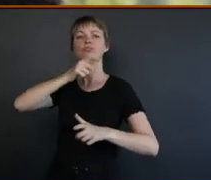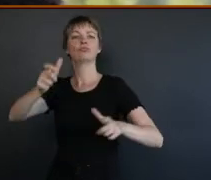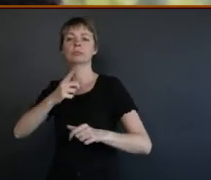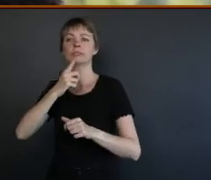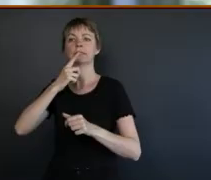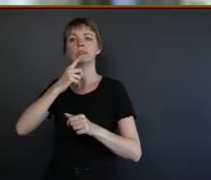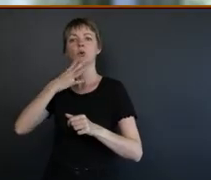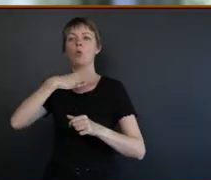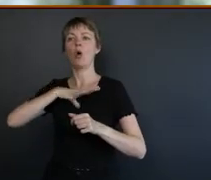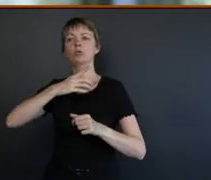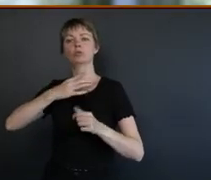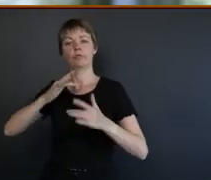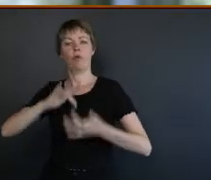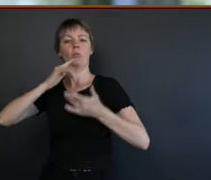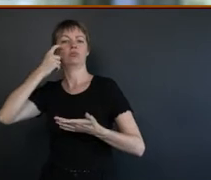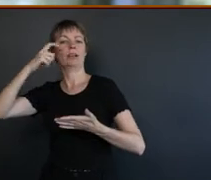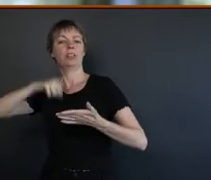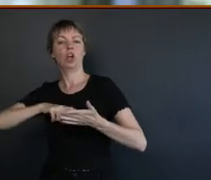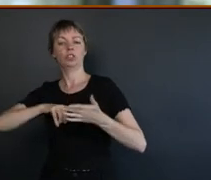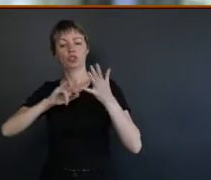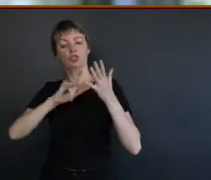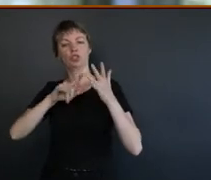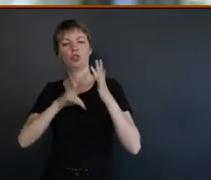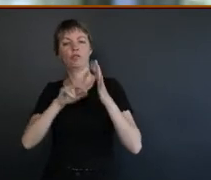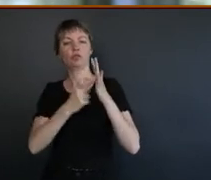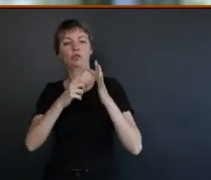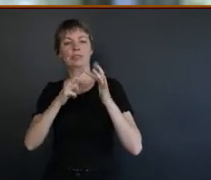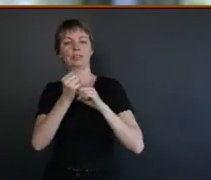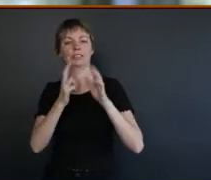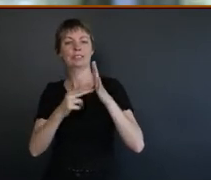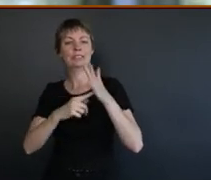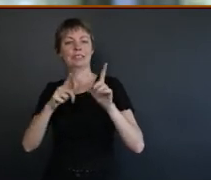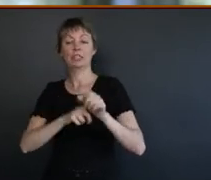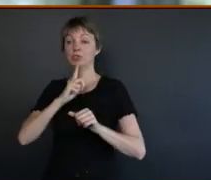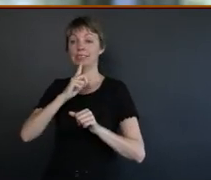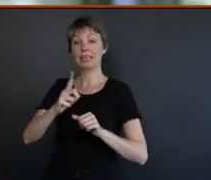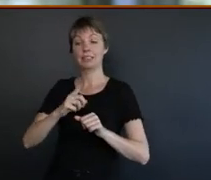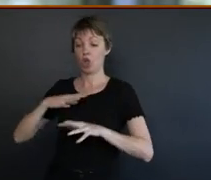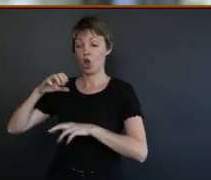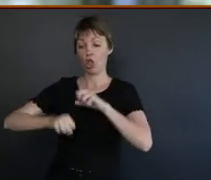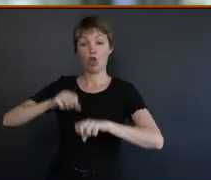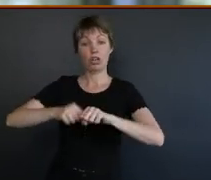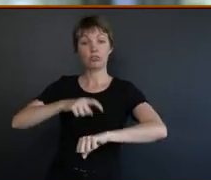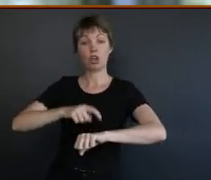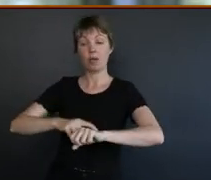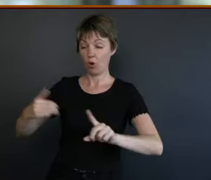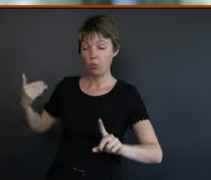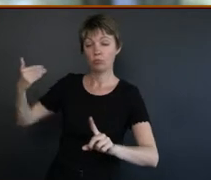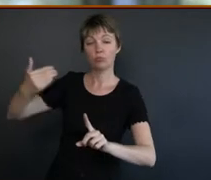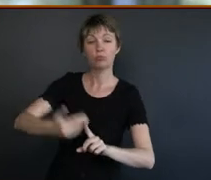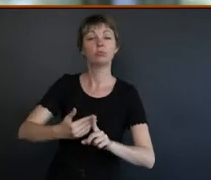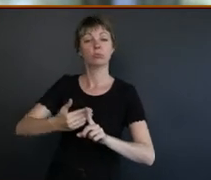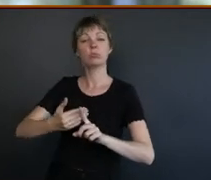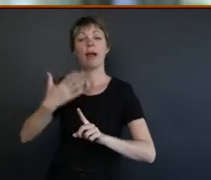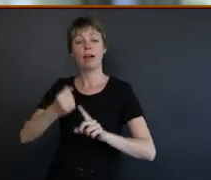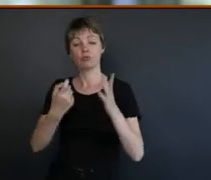Indigenous sovereignty. Linda June argues that racism was embedded in Australian institutions since colonial times and that to make societal